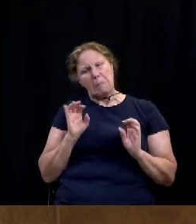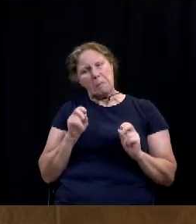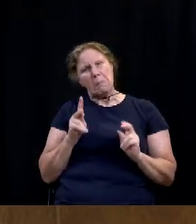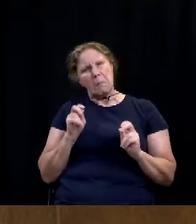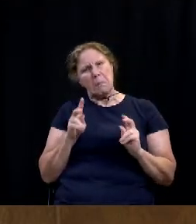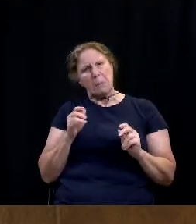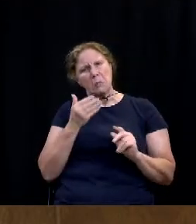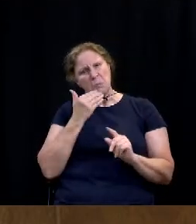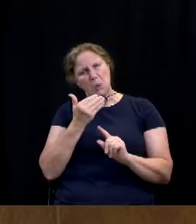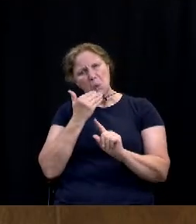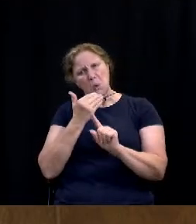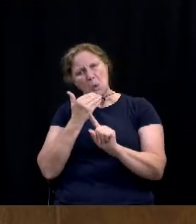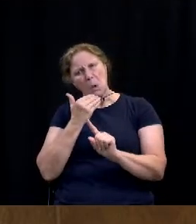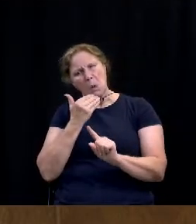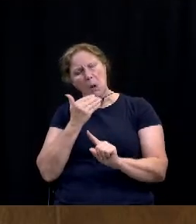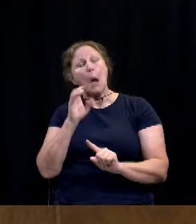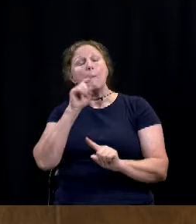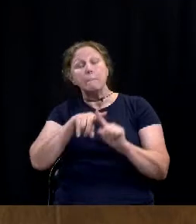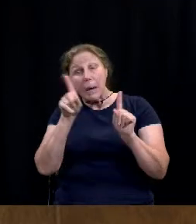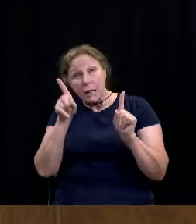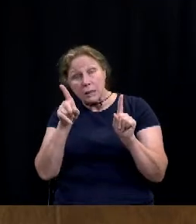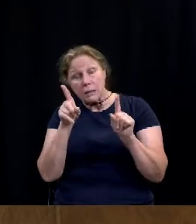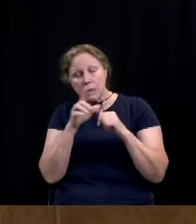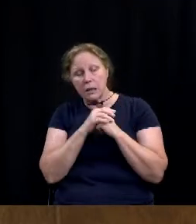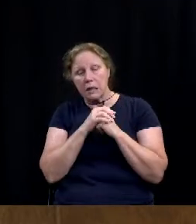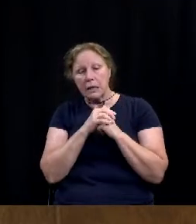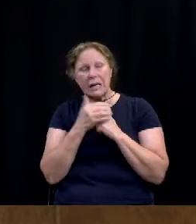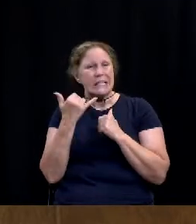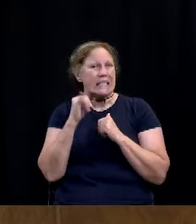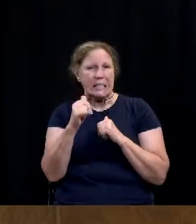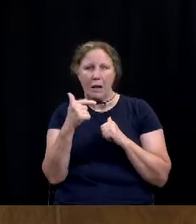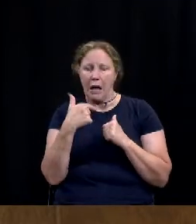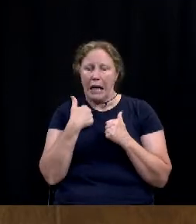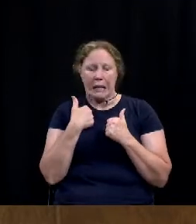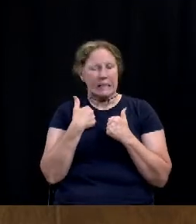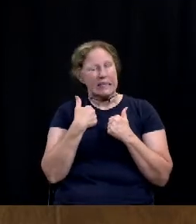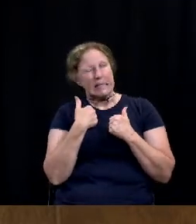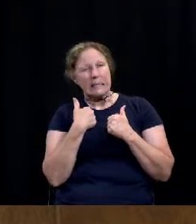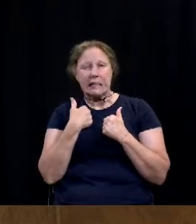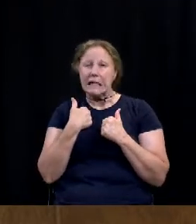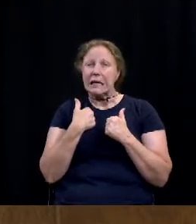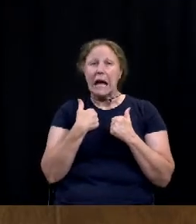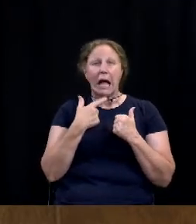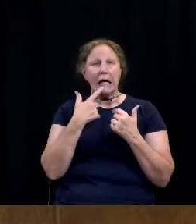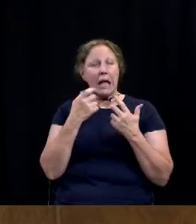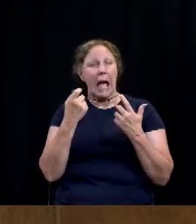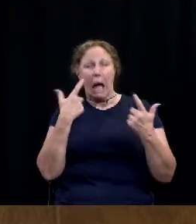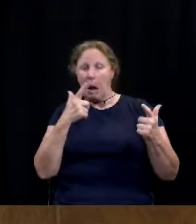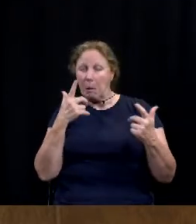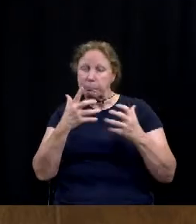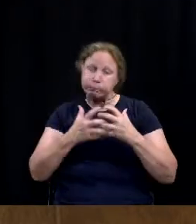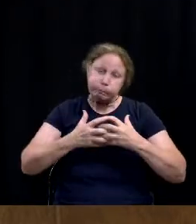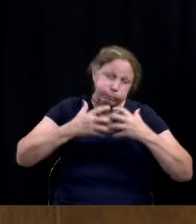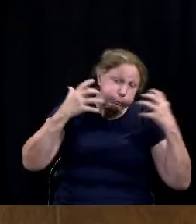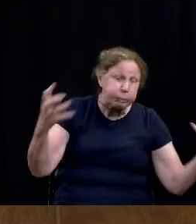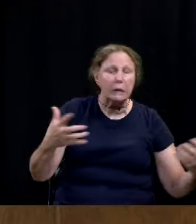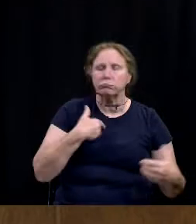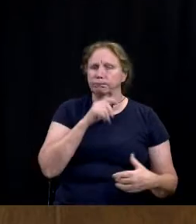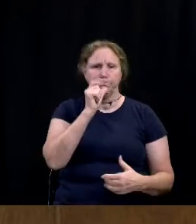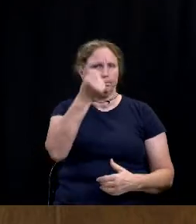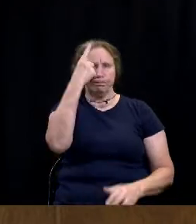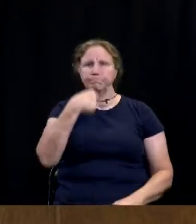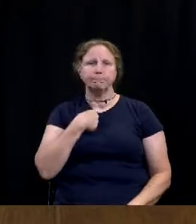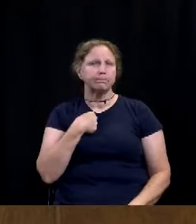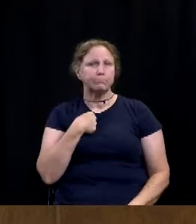That's good. But I still don't have an idea of the scale. And to me, if we have this fee structure where